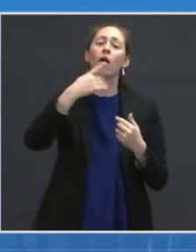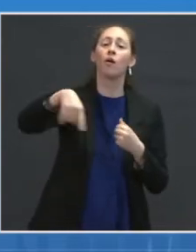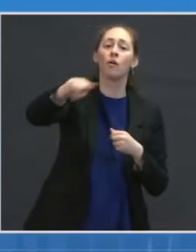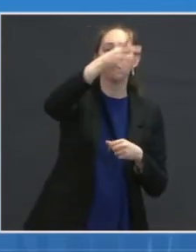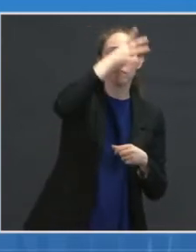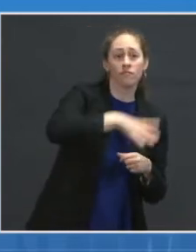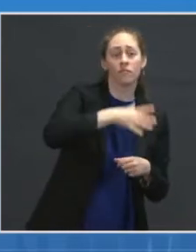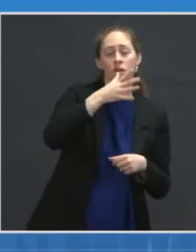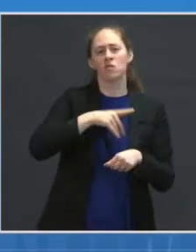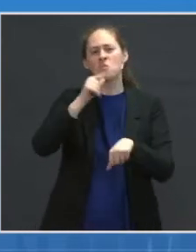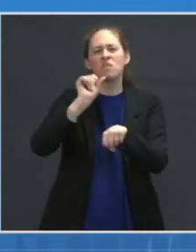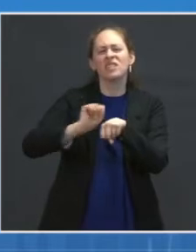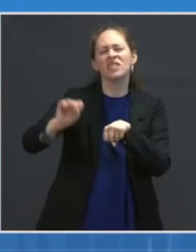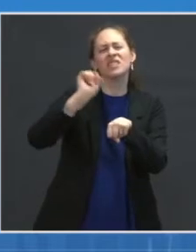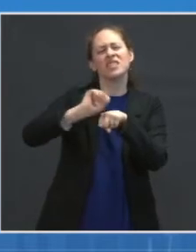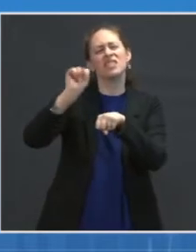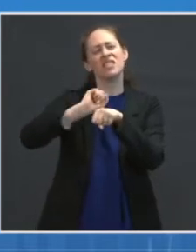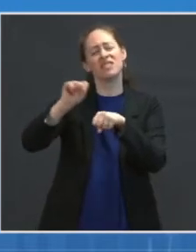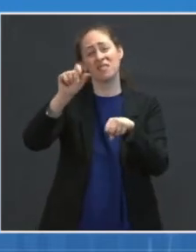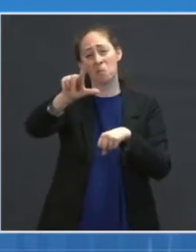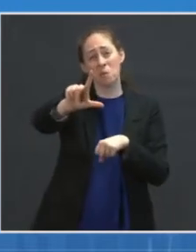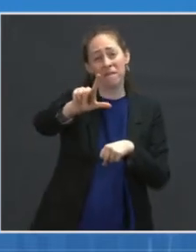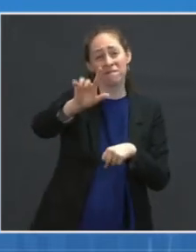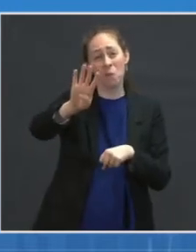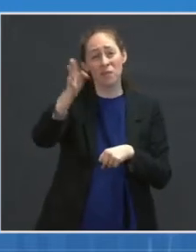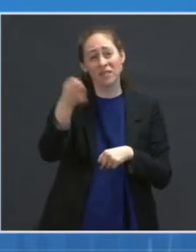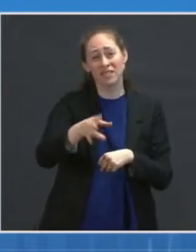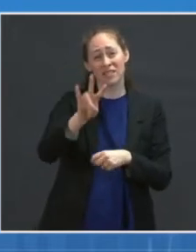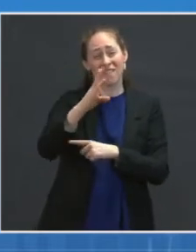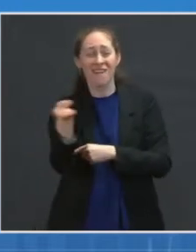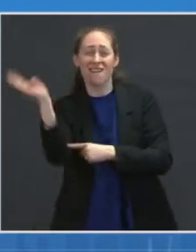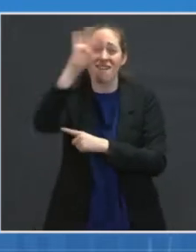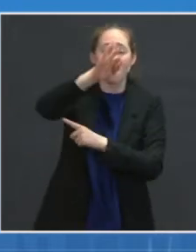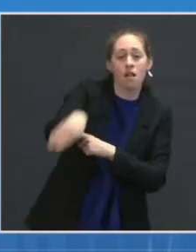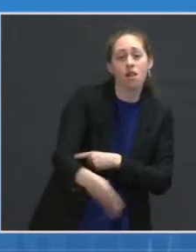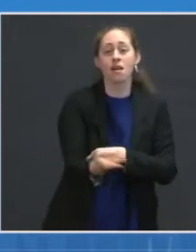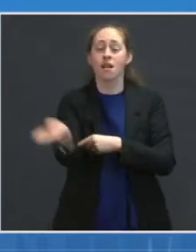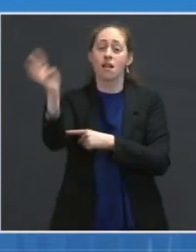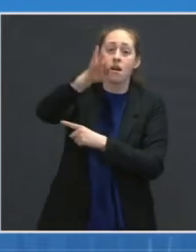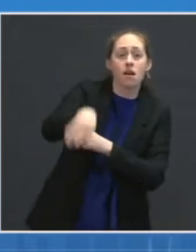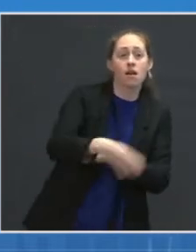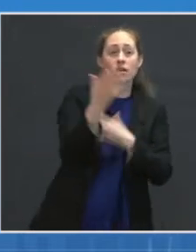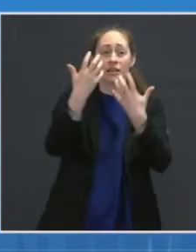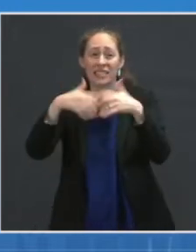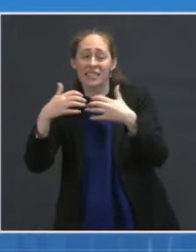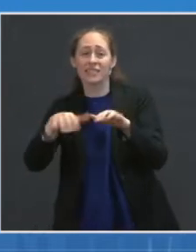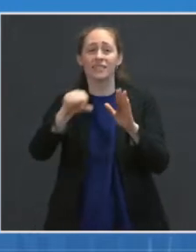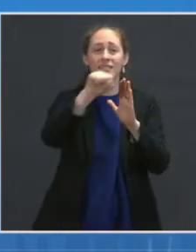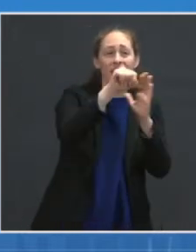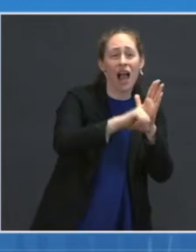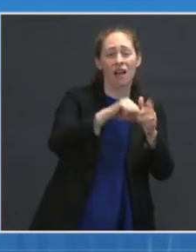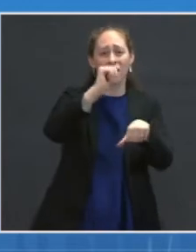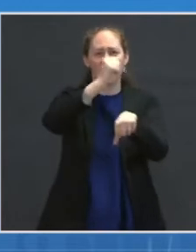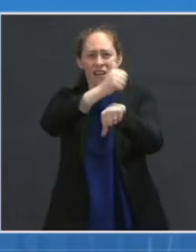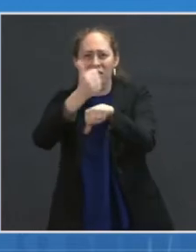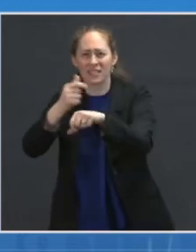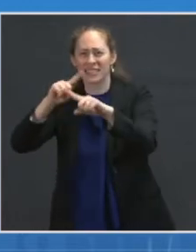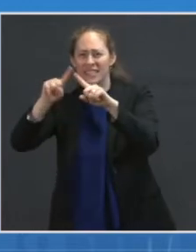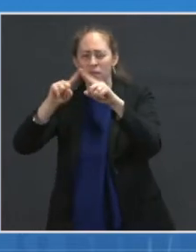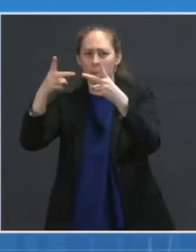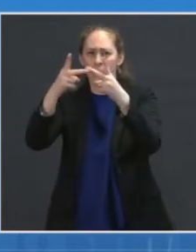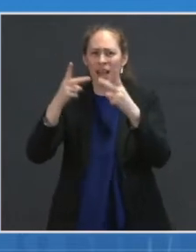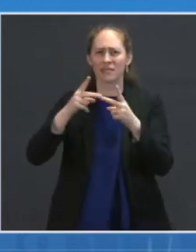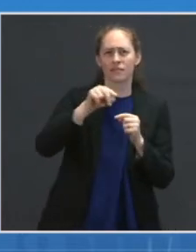-by-7 with the states and with local vaccination sites, and my thoughts remain with all of those impacted.